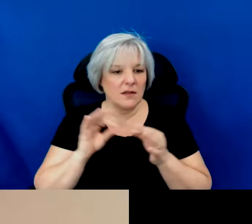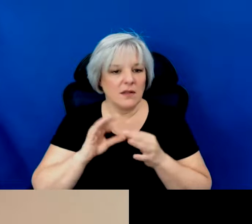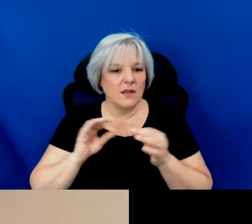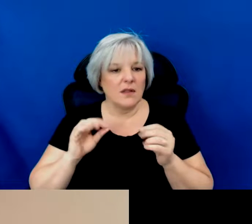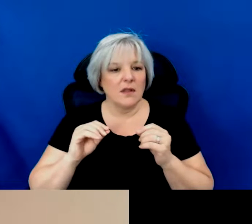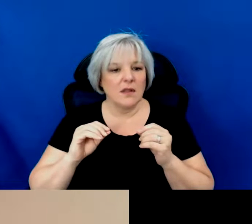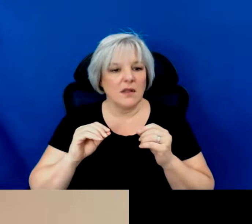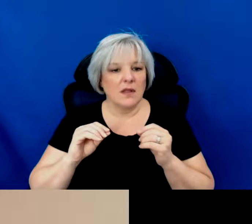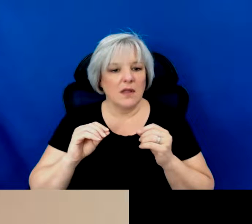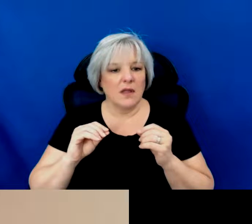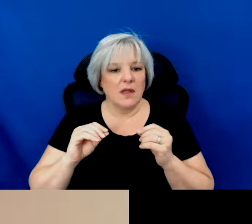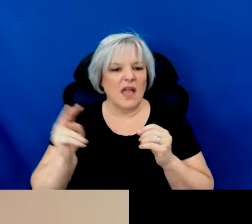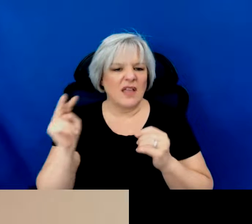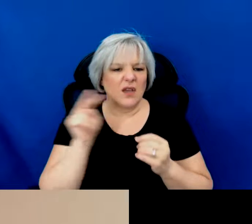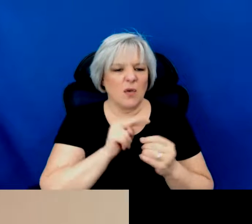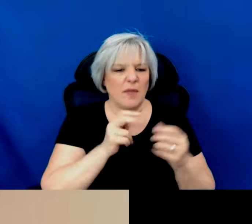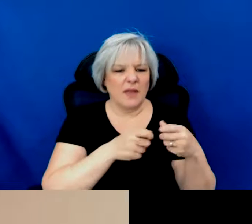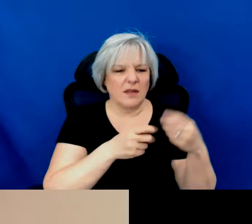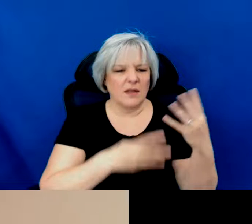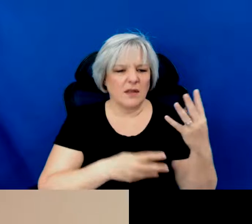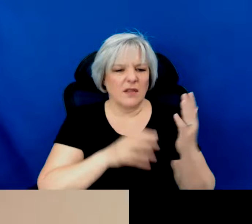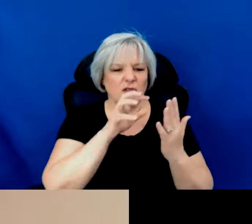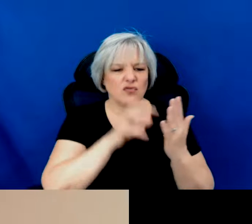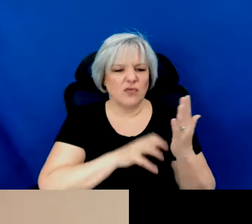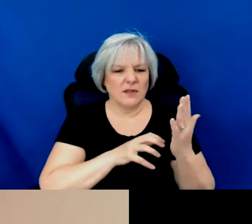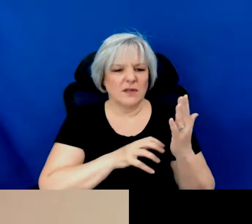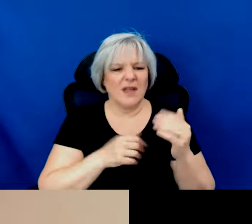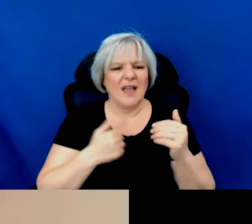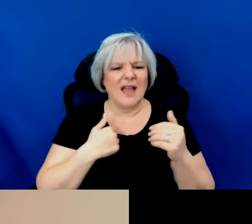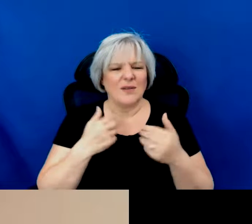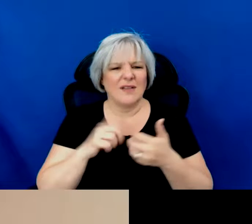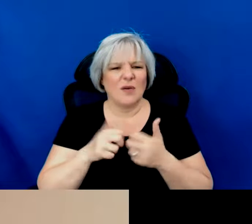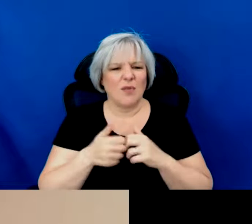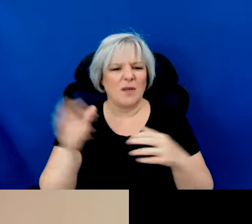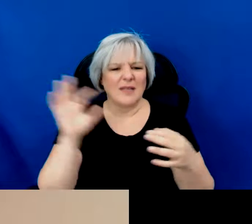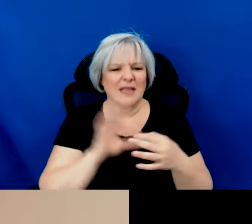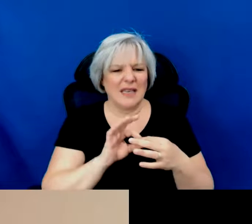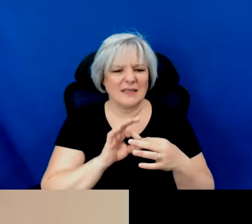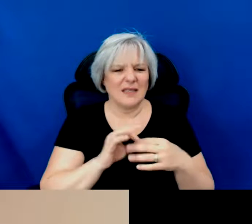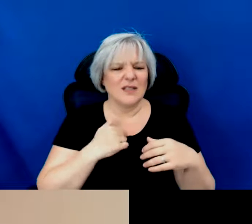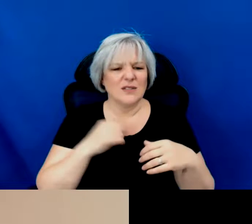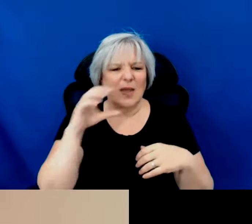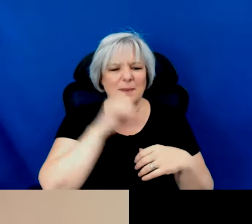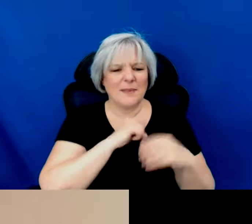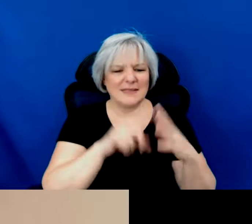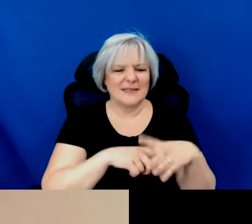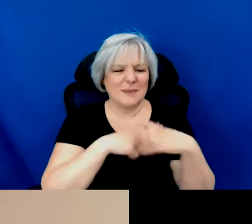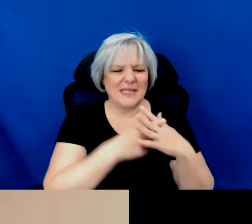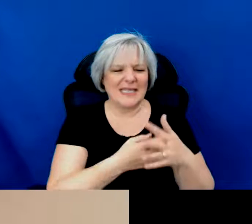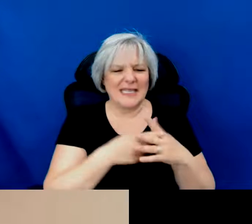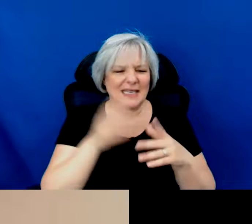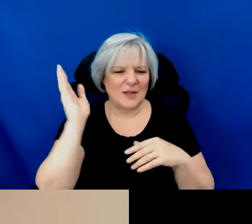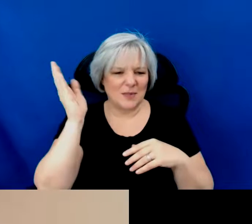and look at the transcript of the recording later sadly i was having trouble getting on so i missed the very beginning of the of the